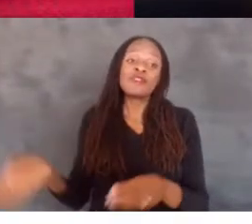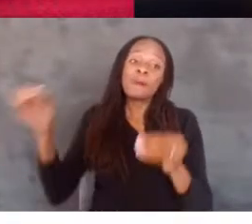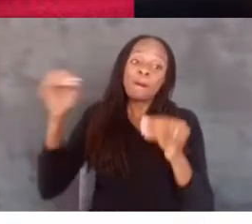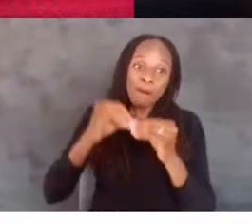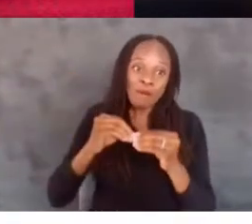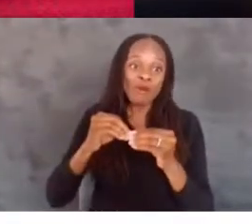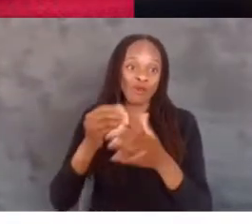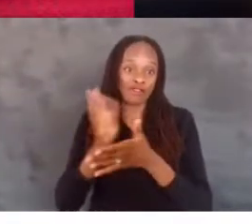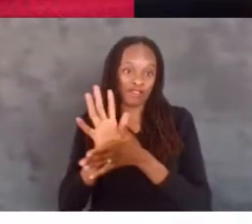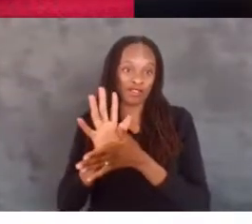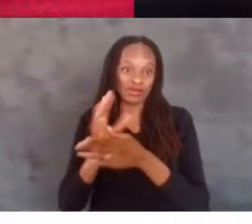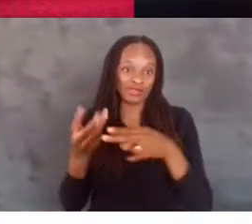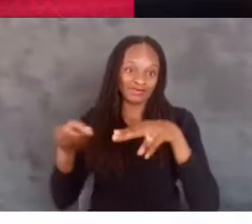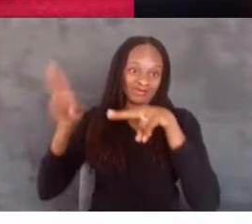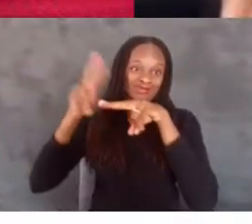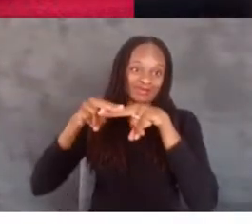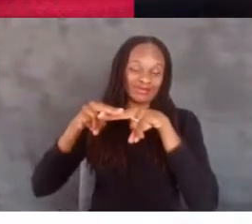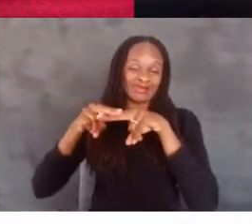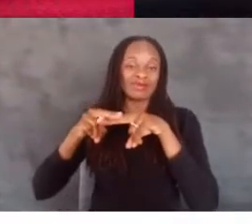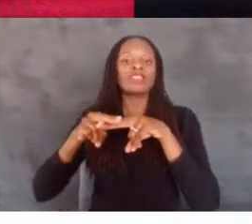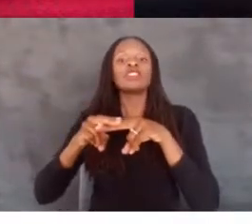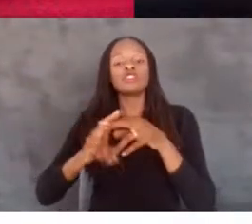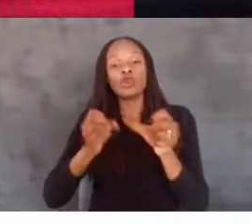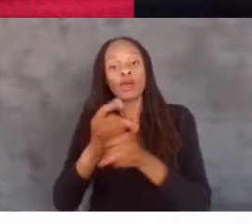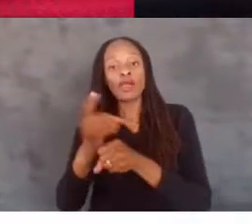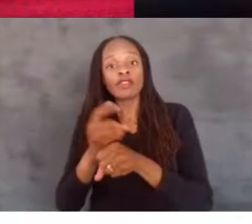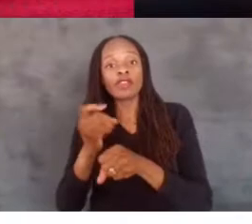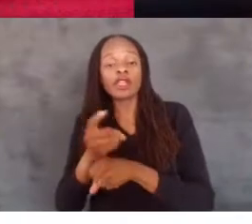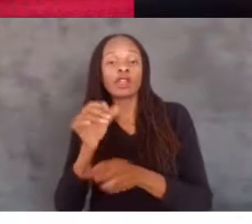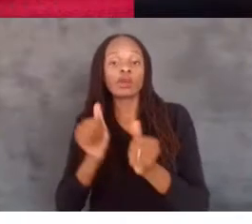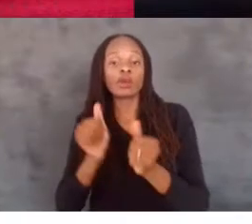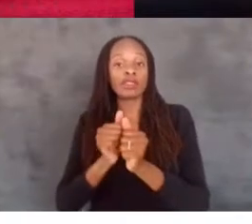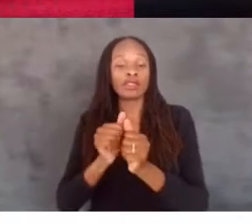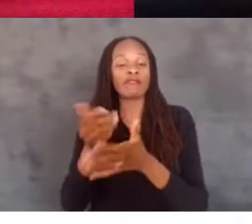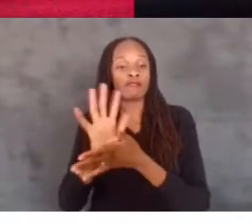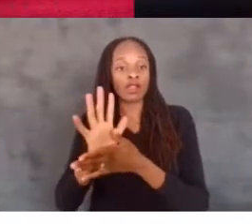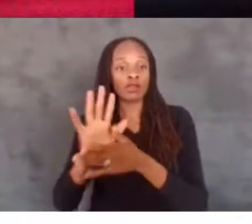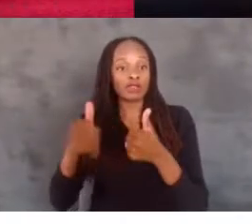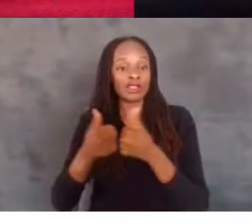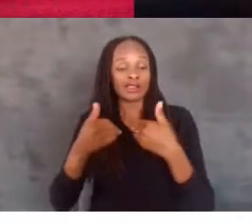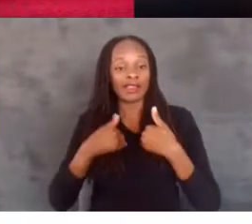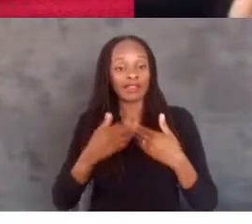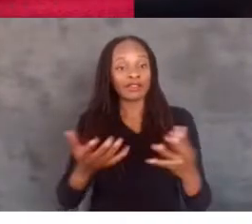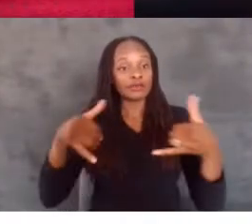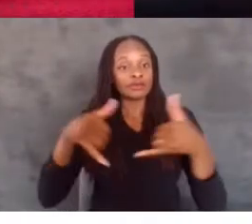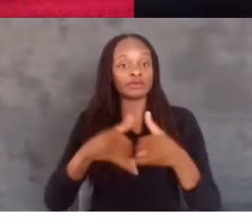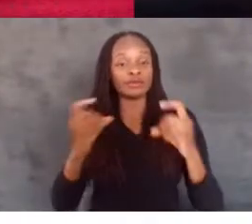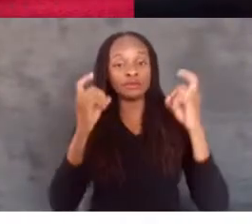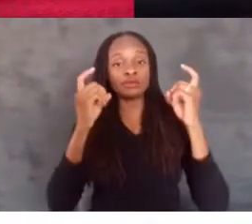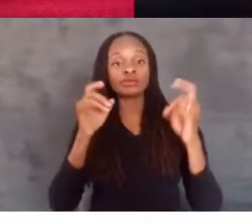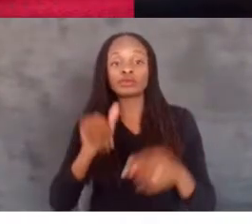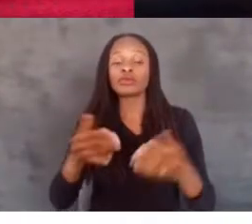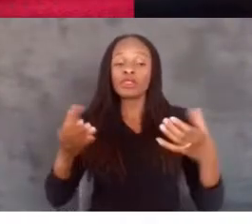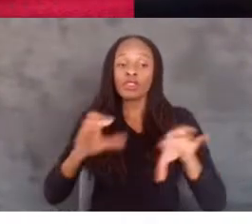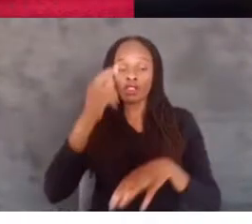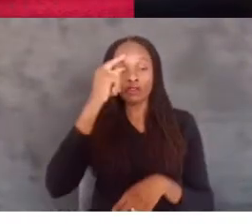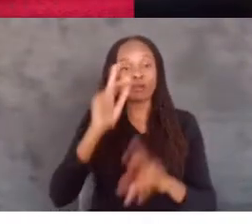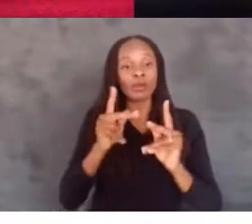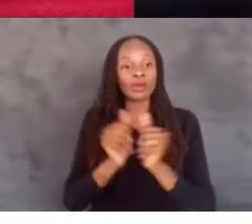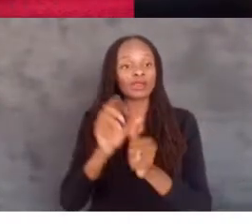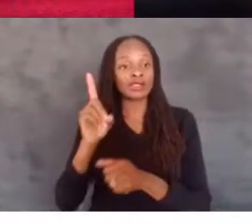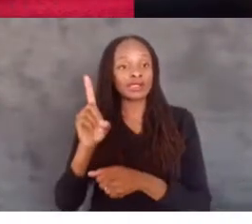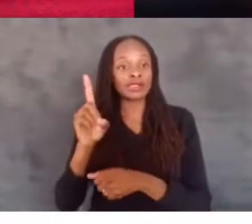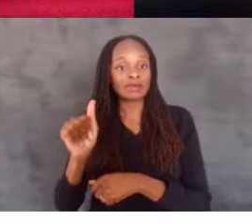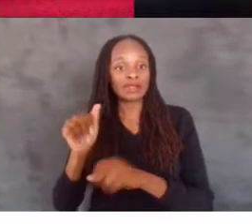Now, every year, the culmination of the Film Challenge is our award ceremony. This is a chance where people with disabilities are able to get together